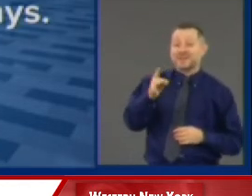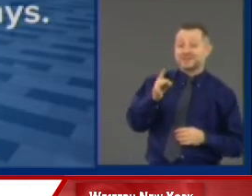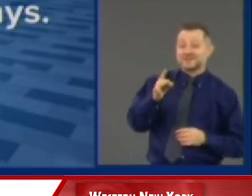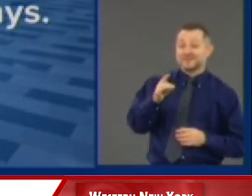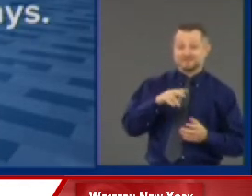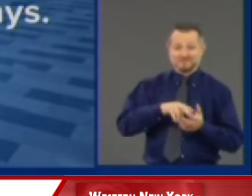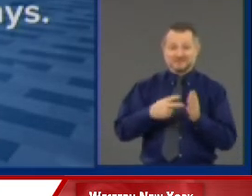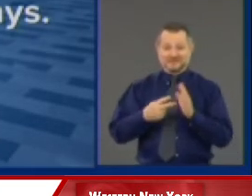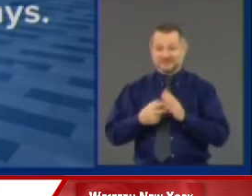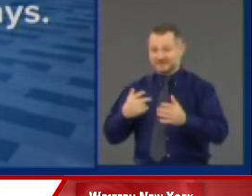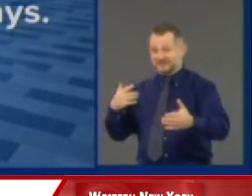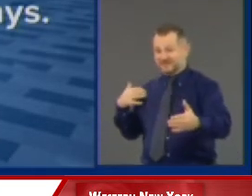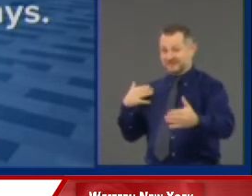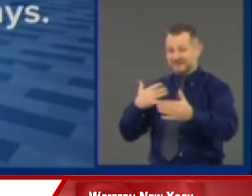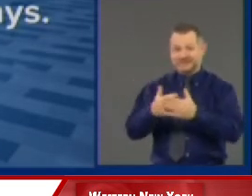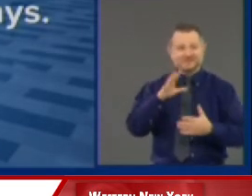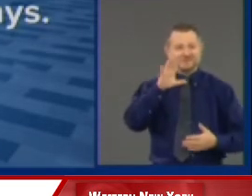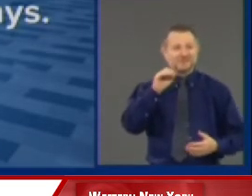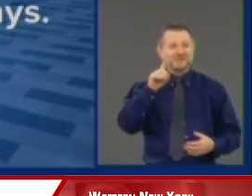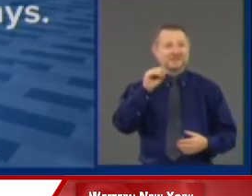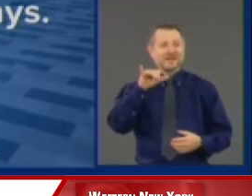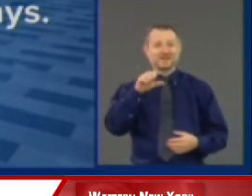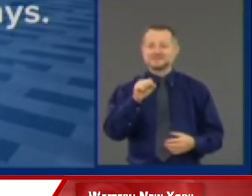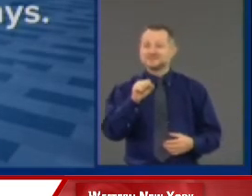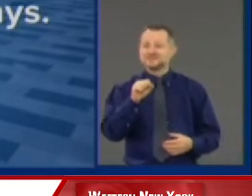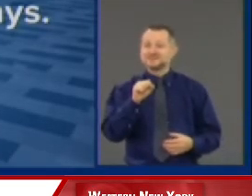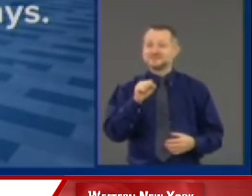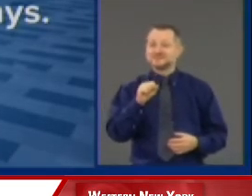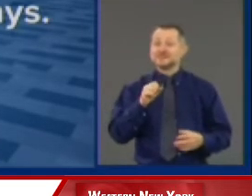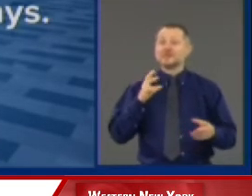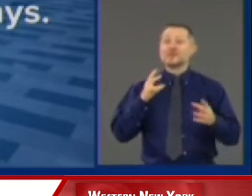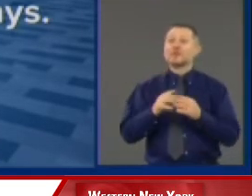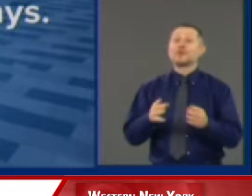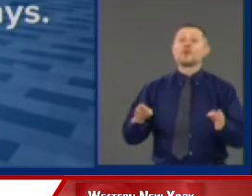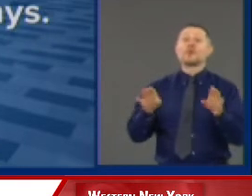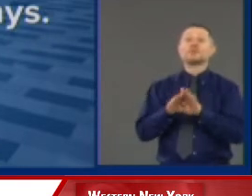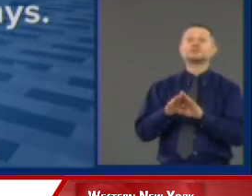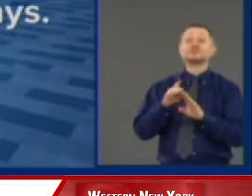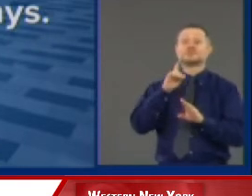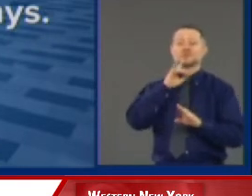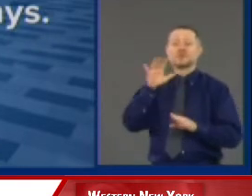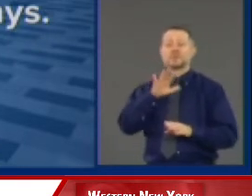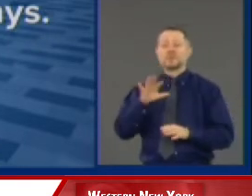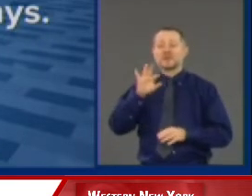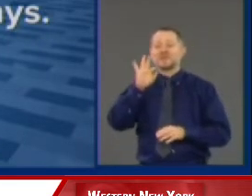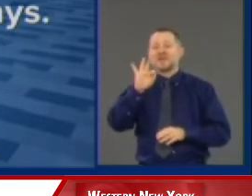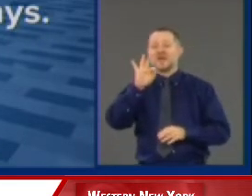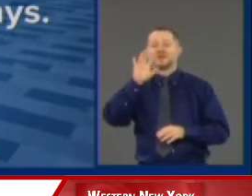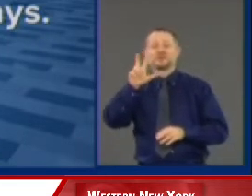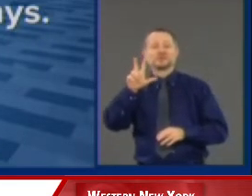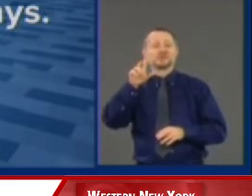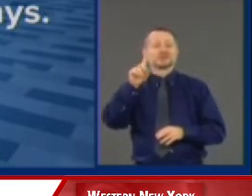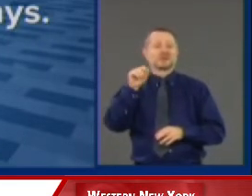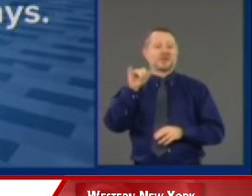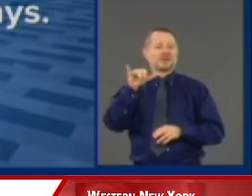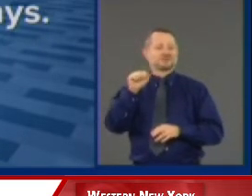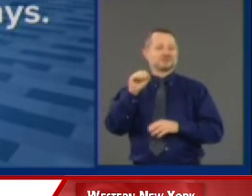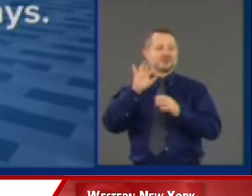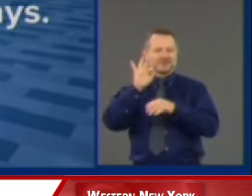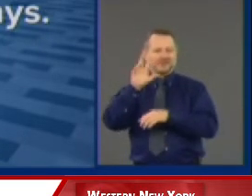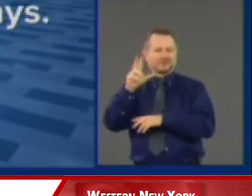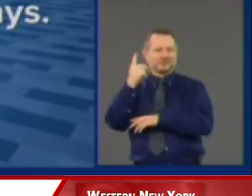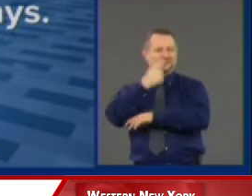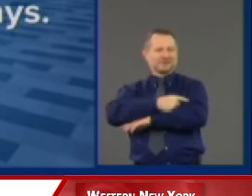closure period has been about 93 days has been 93 Yes, it was a disruptive 93